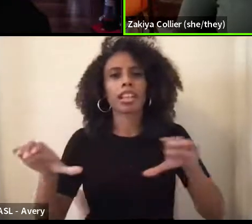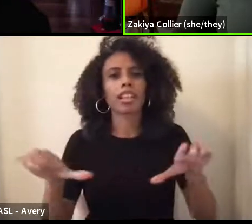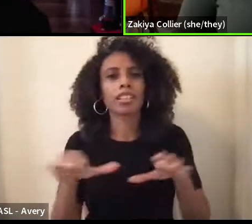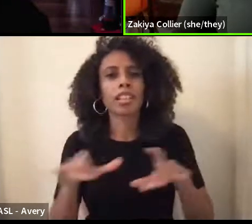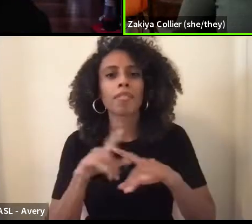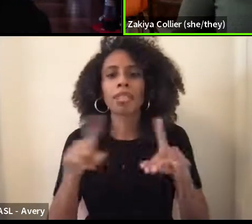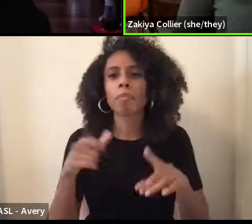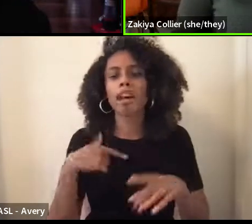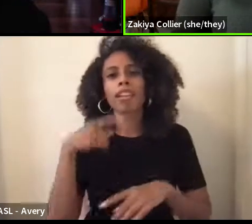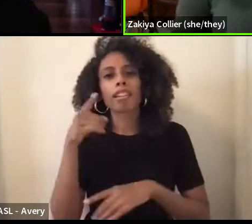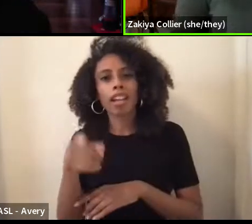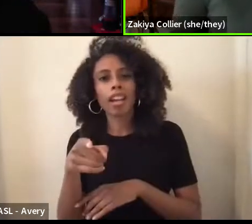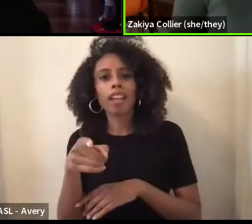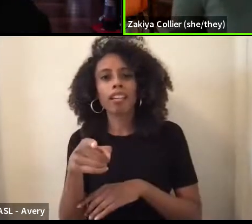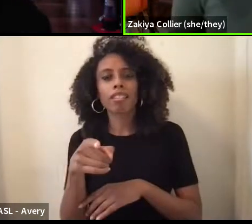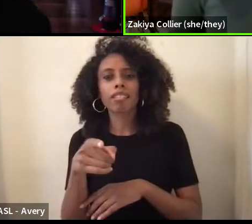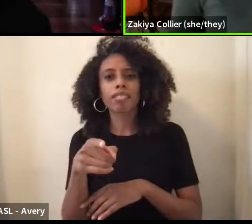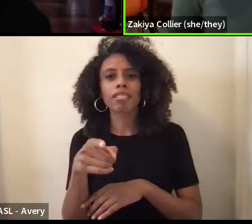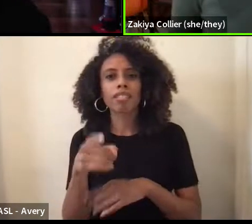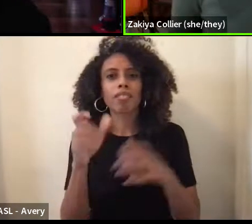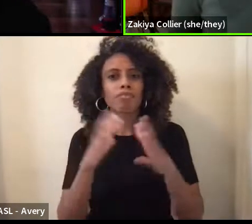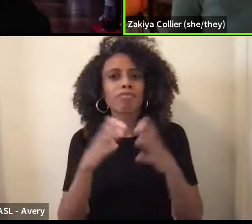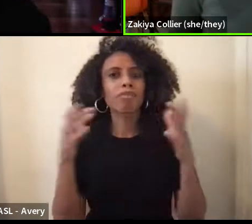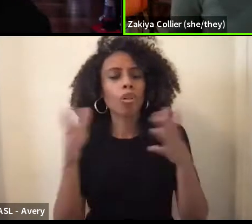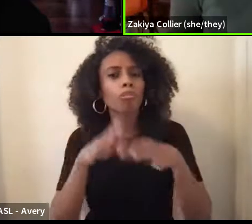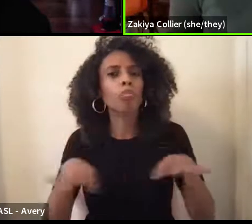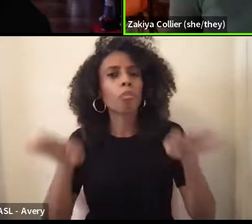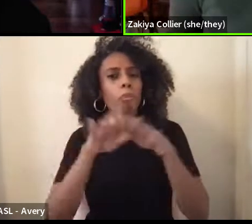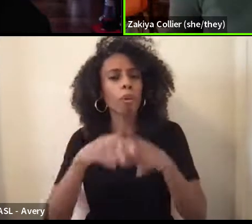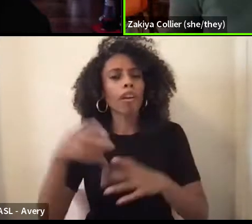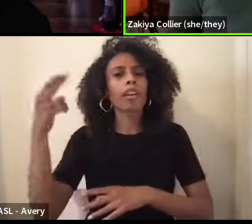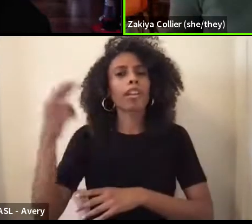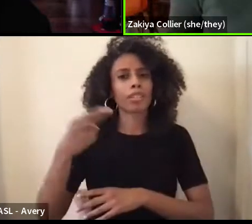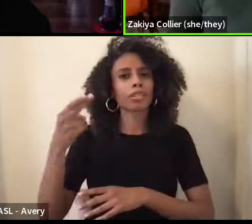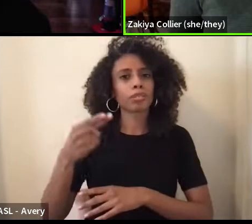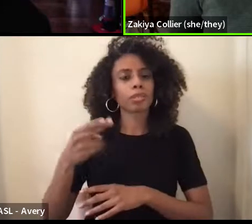there was a, there's a significant history that, um,